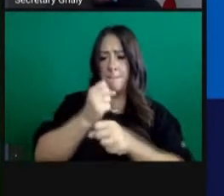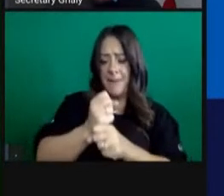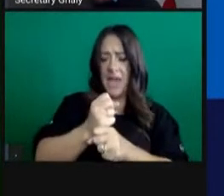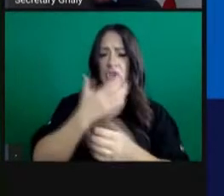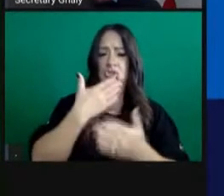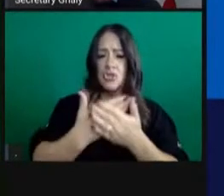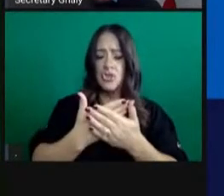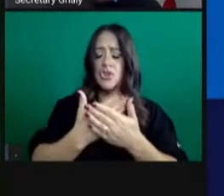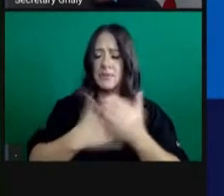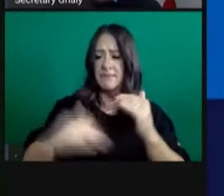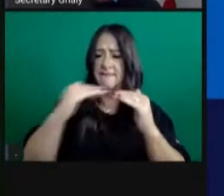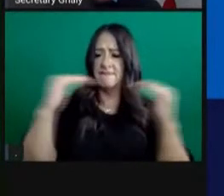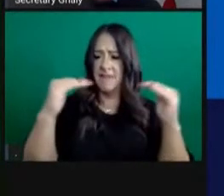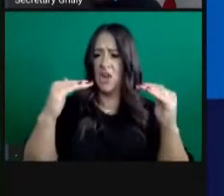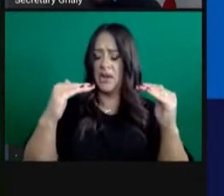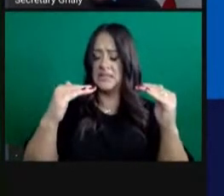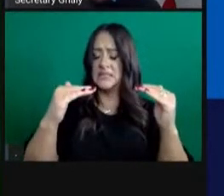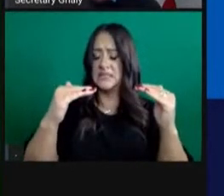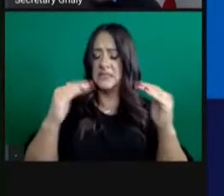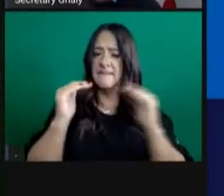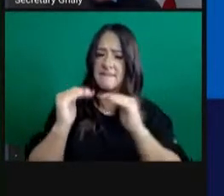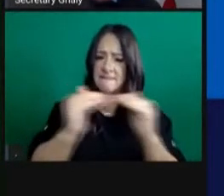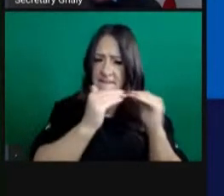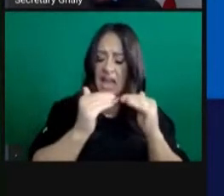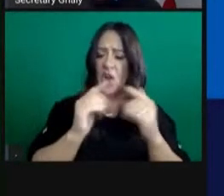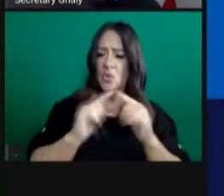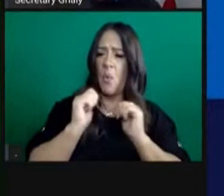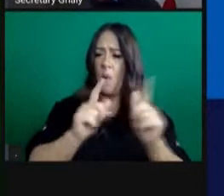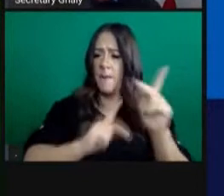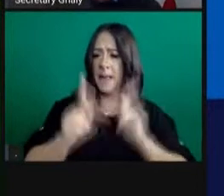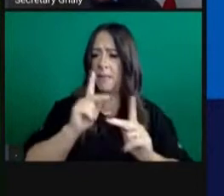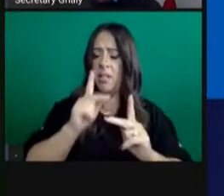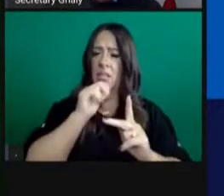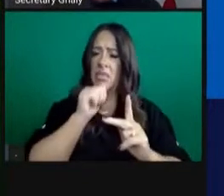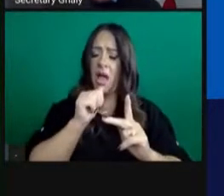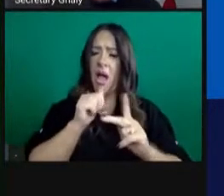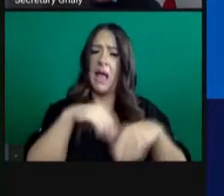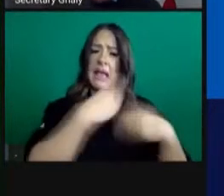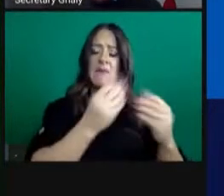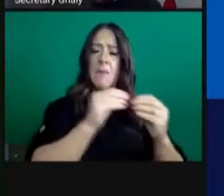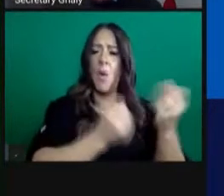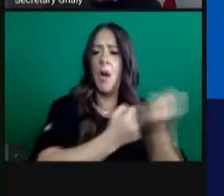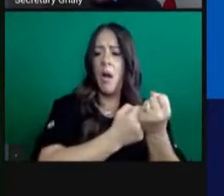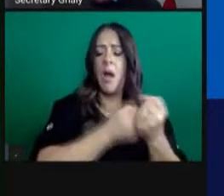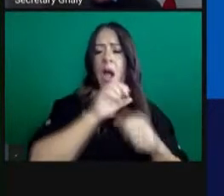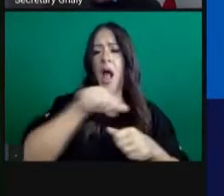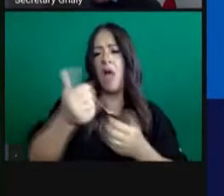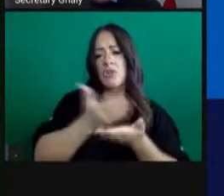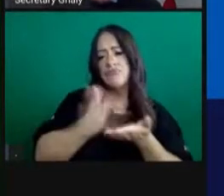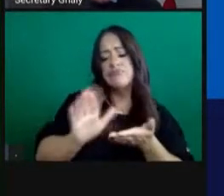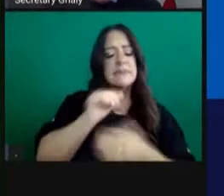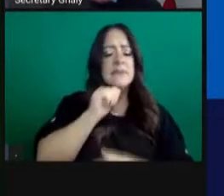principles, the fairness principles that we have outlined earlier, and that we also help